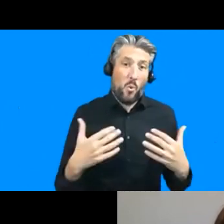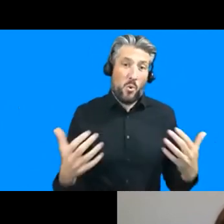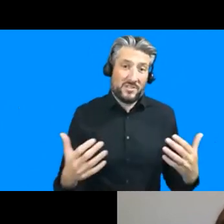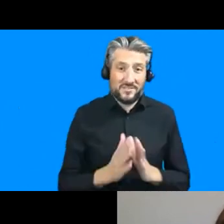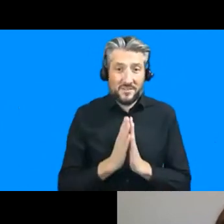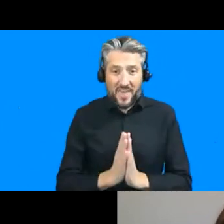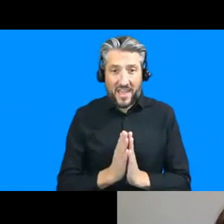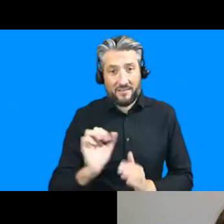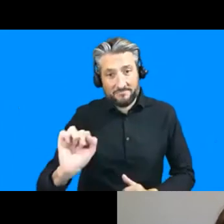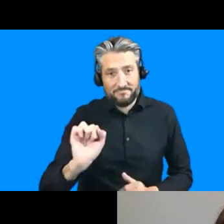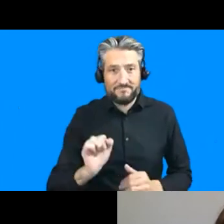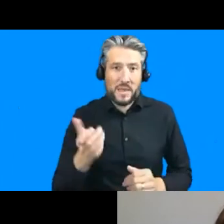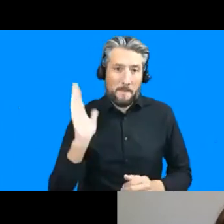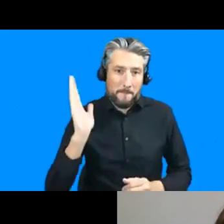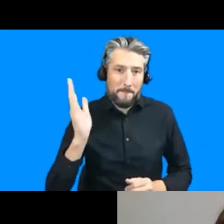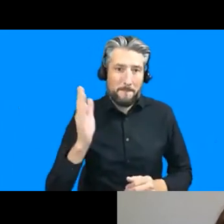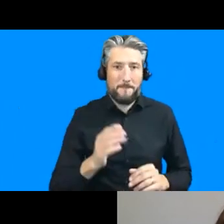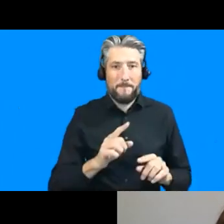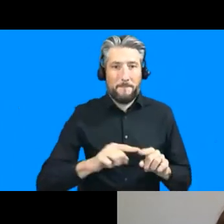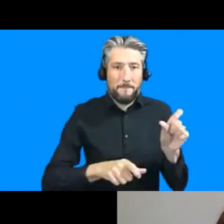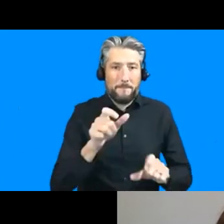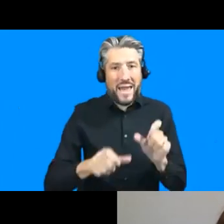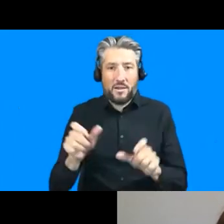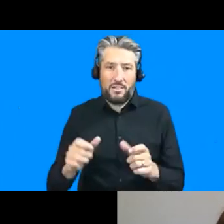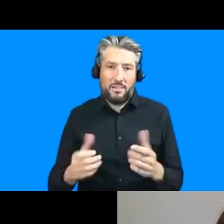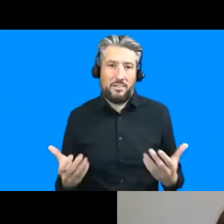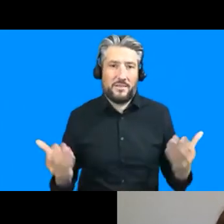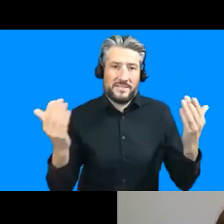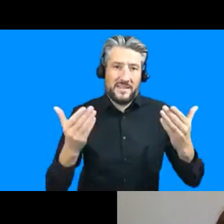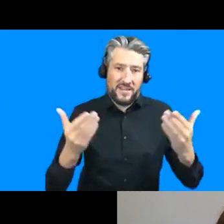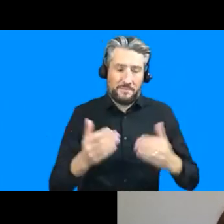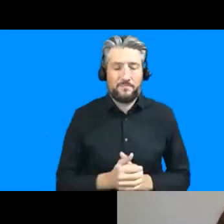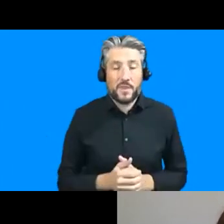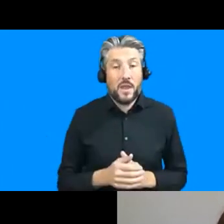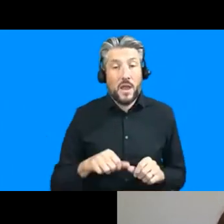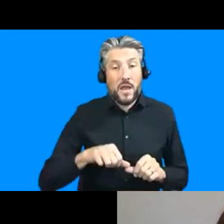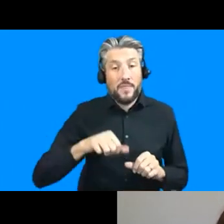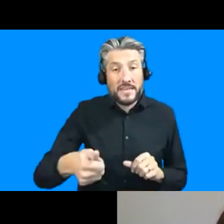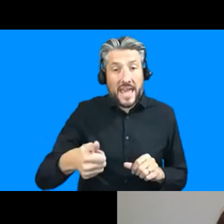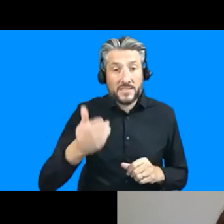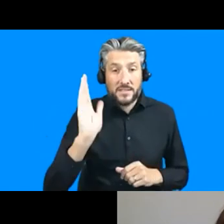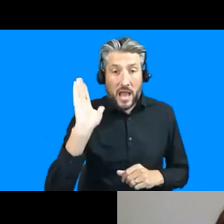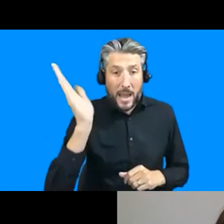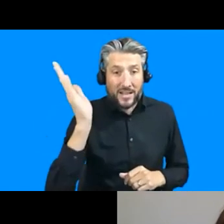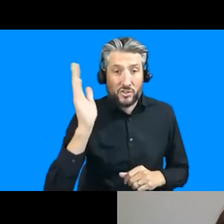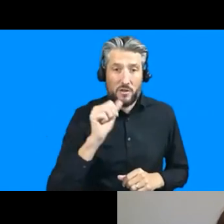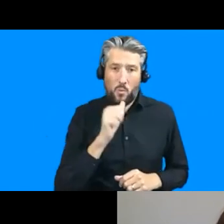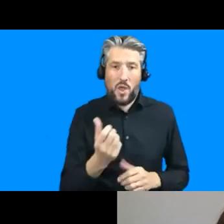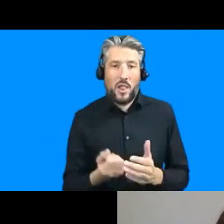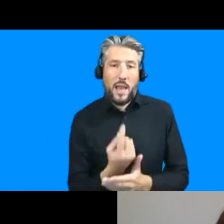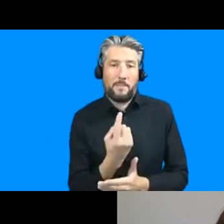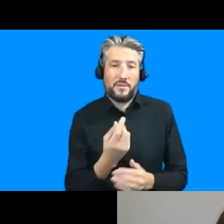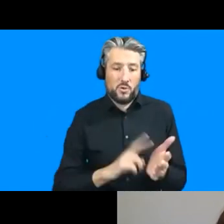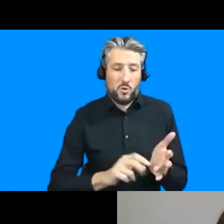evening um please also um look out for the next in the suffix development lecture series which will be happening on the 12th of